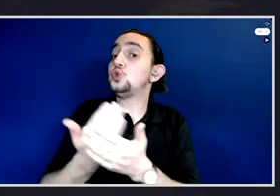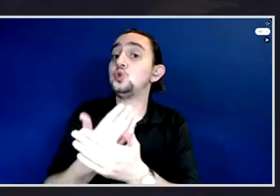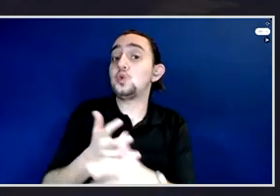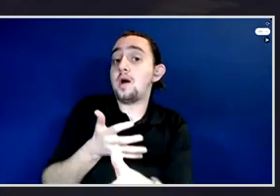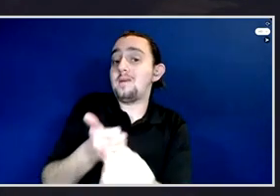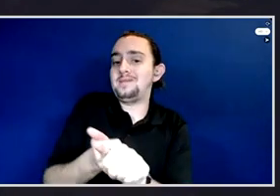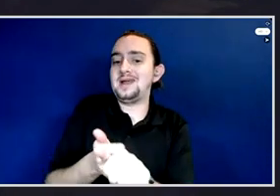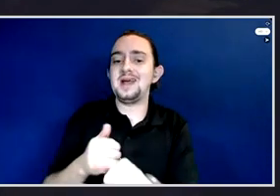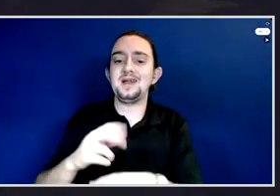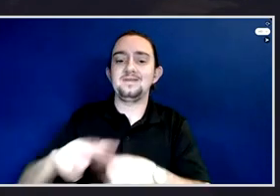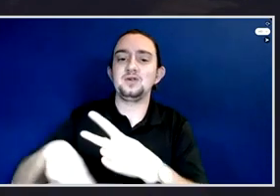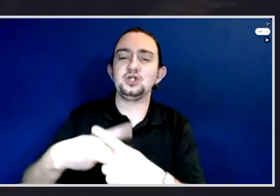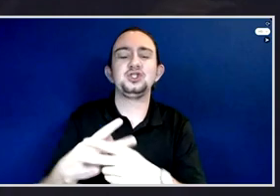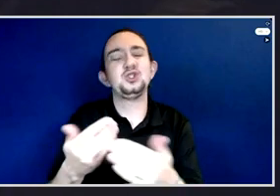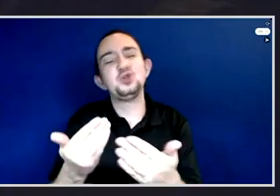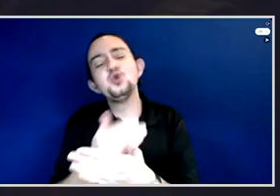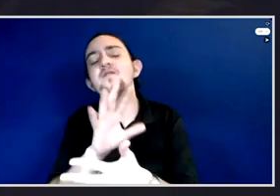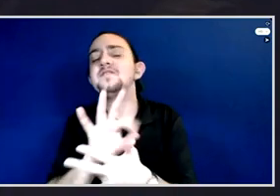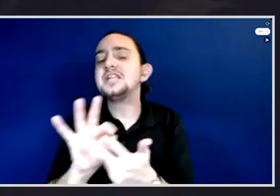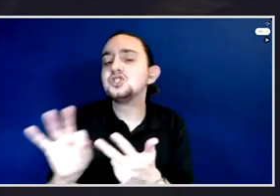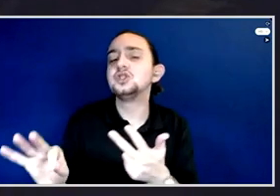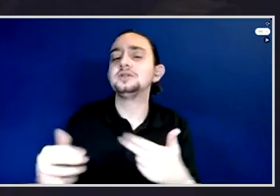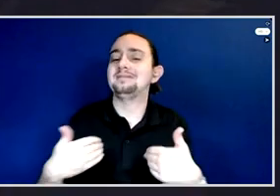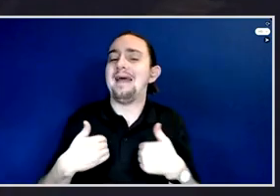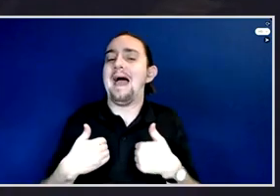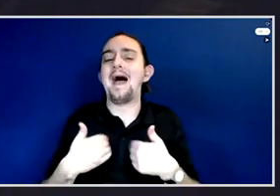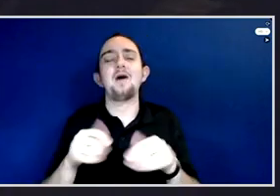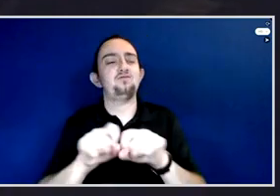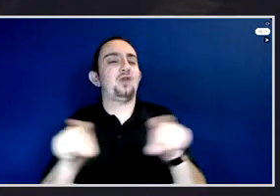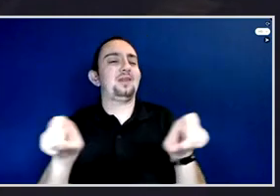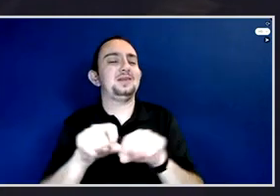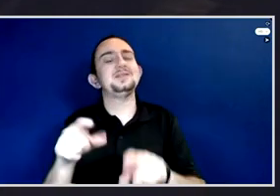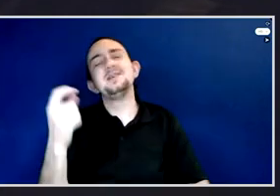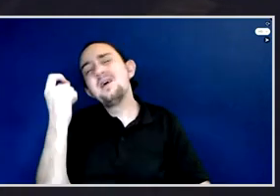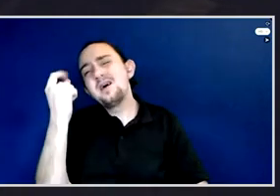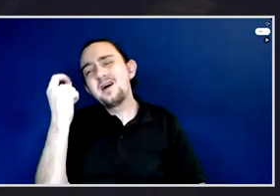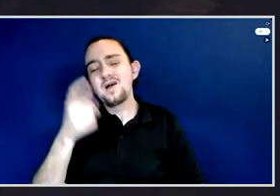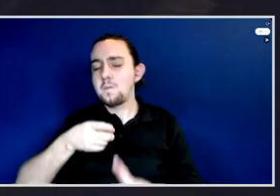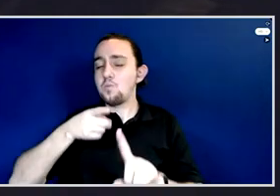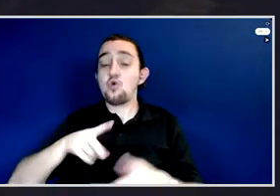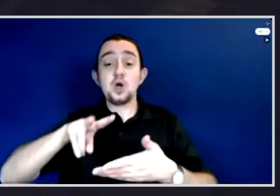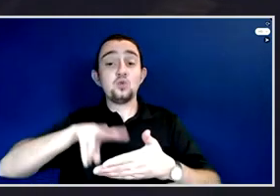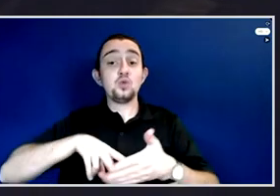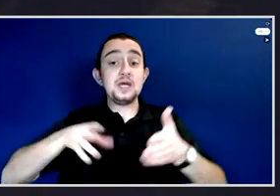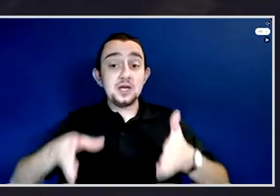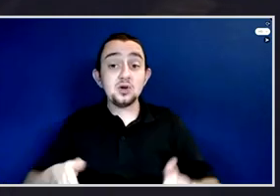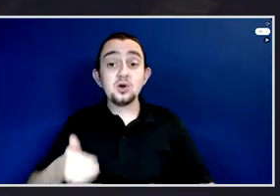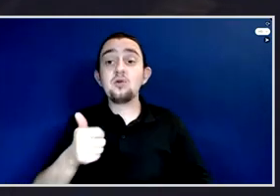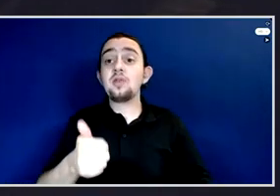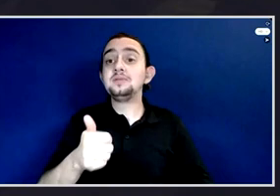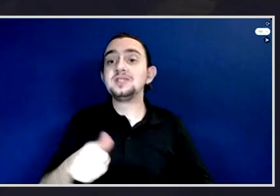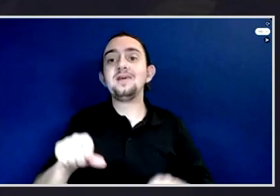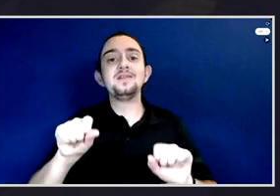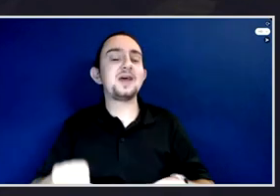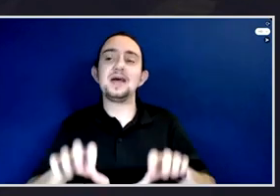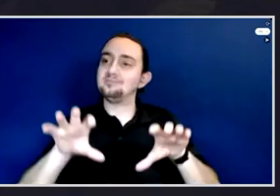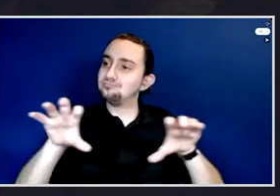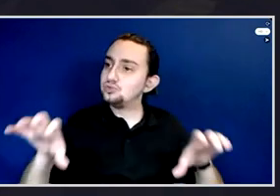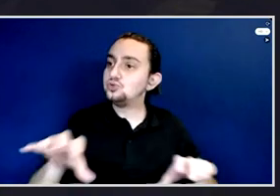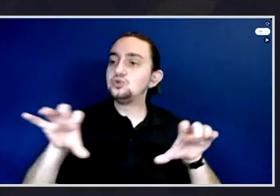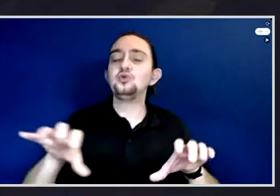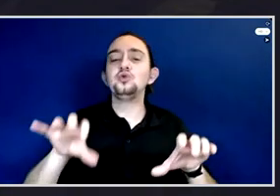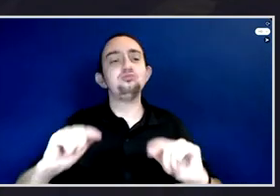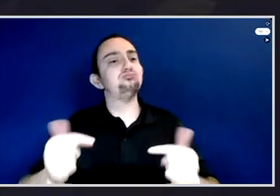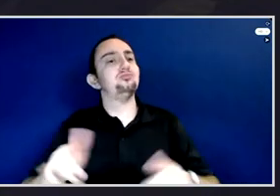for us, it's, like, most important, like I said, is that reader can do something there, do their own research and get more involved.